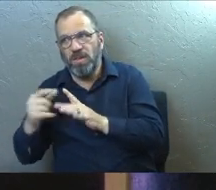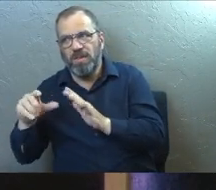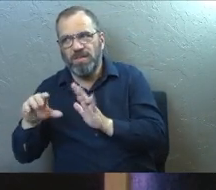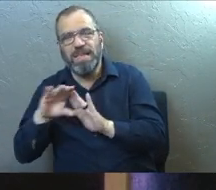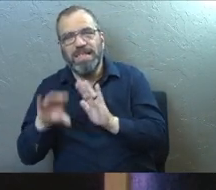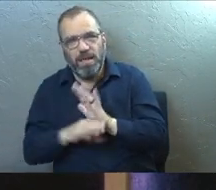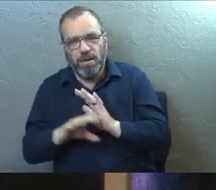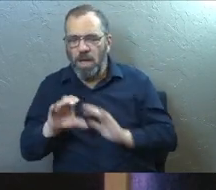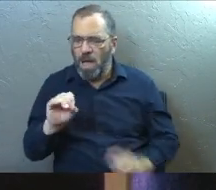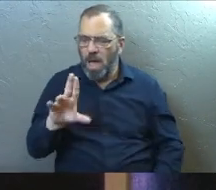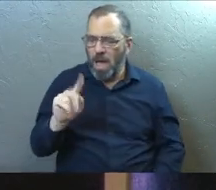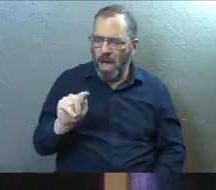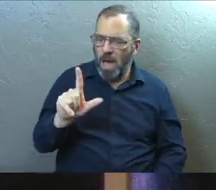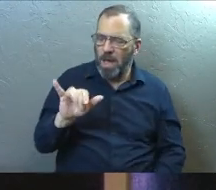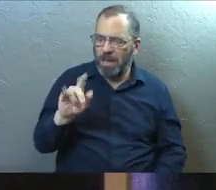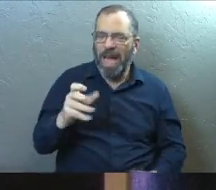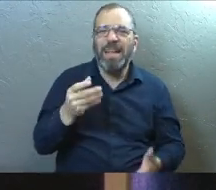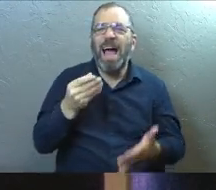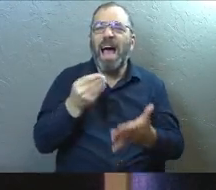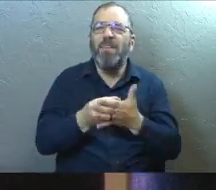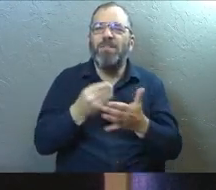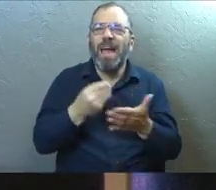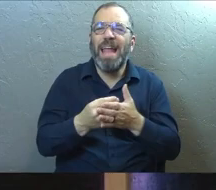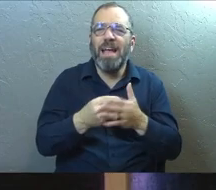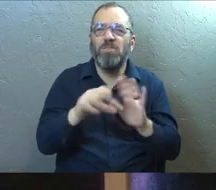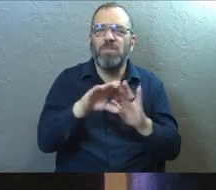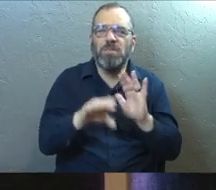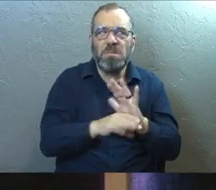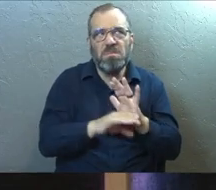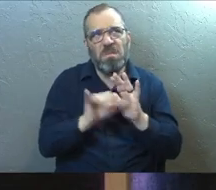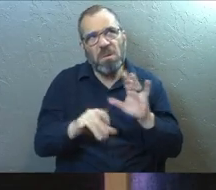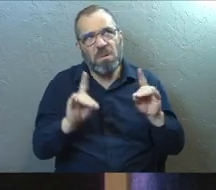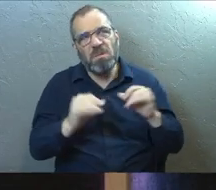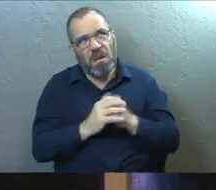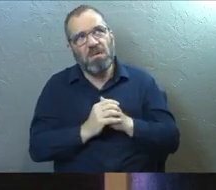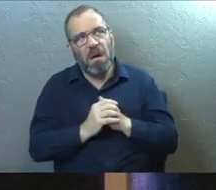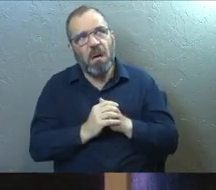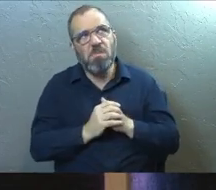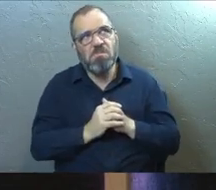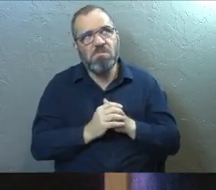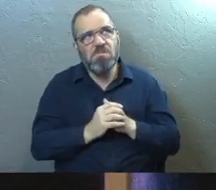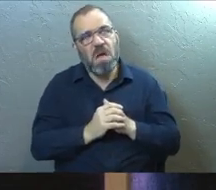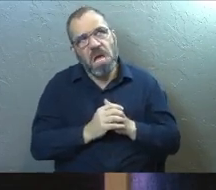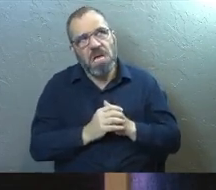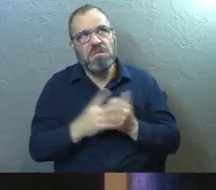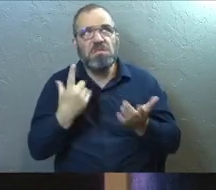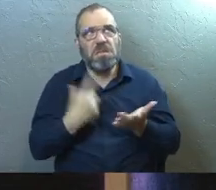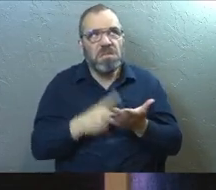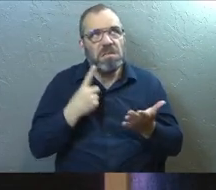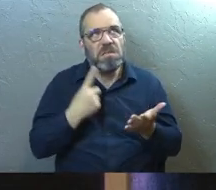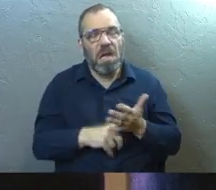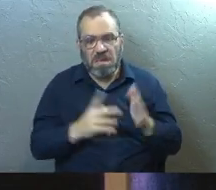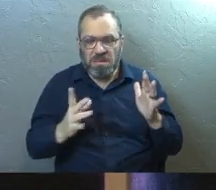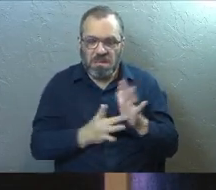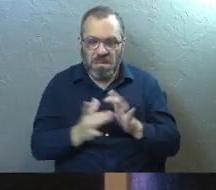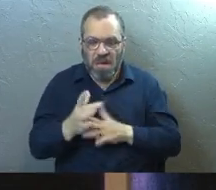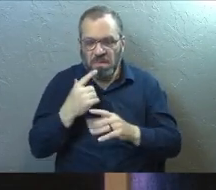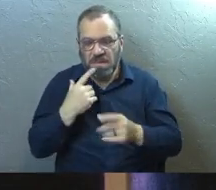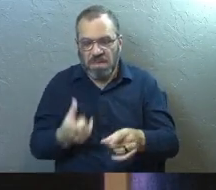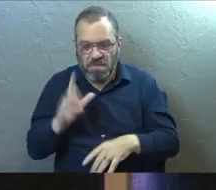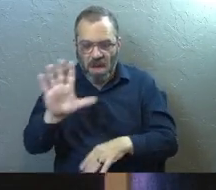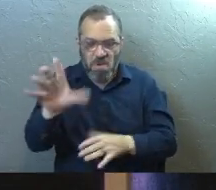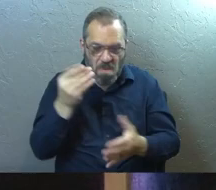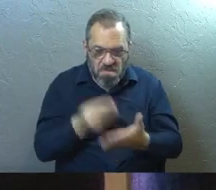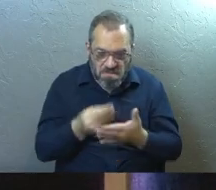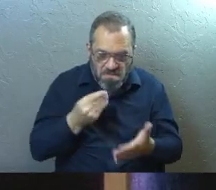outline together of, of a financial series, um, that we could have done that would have talked to you about what the Bible has to say